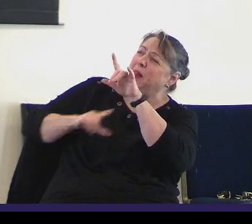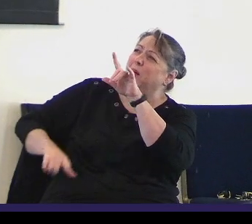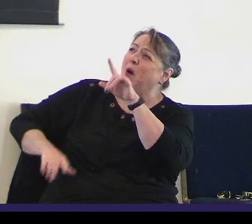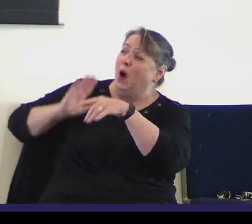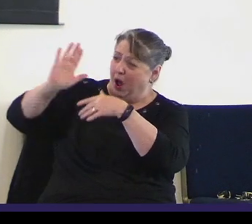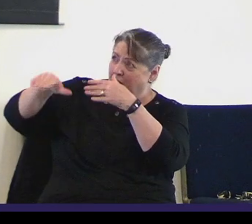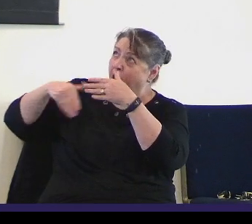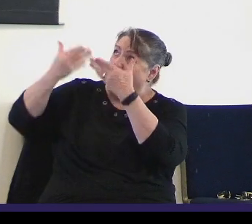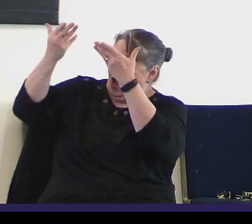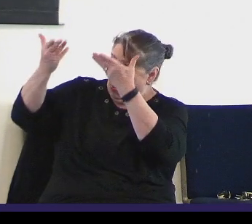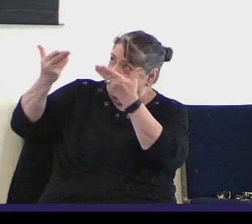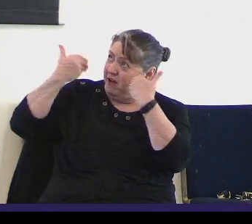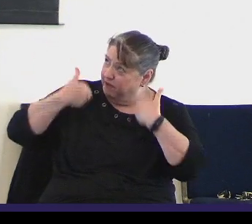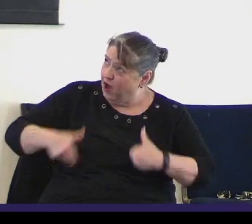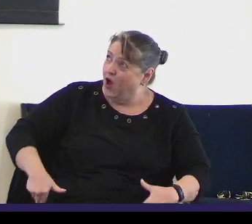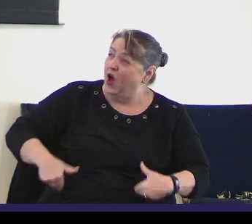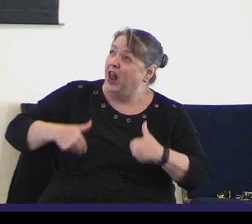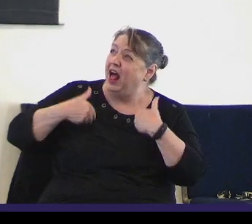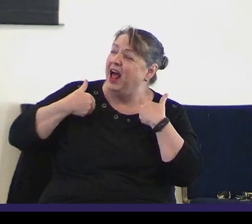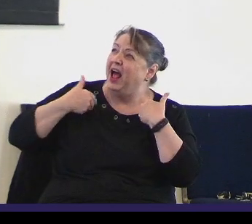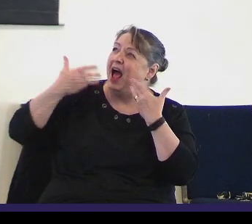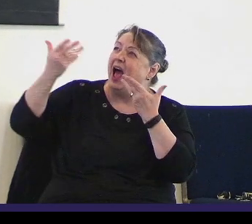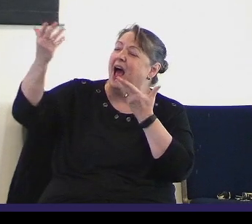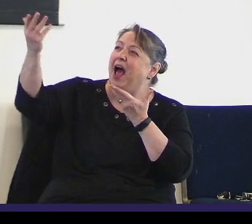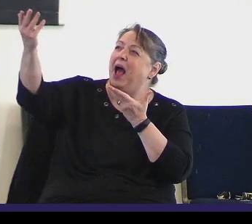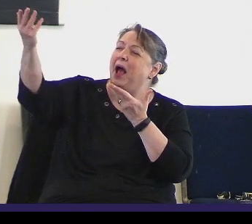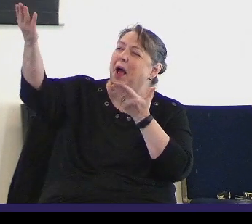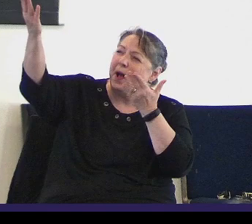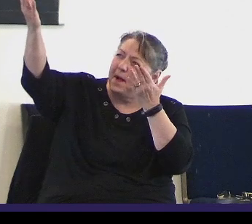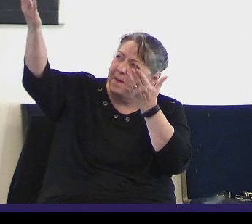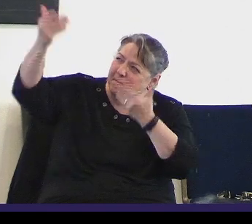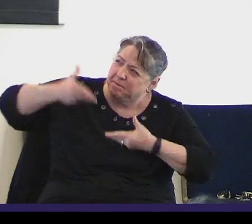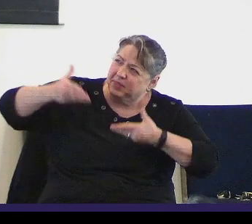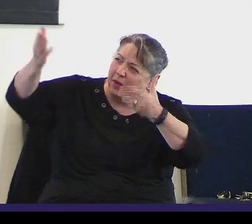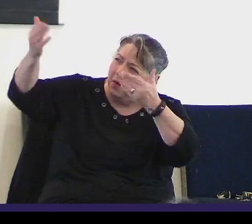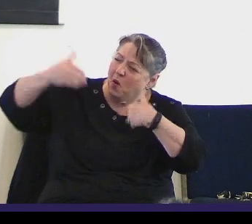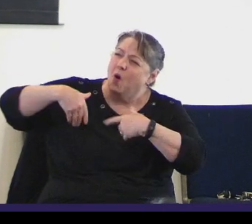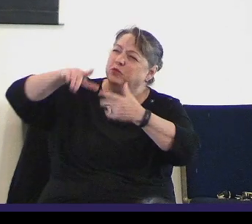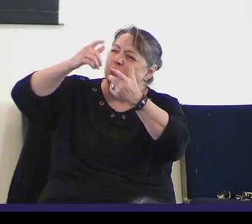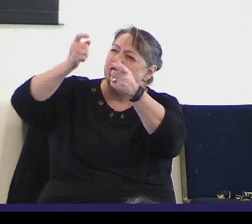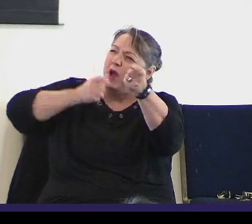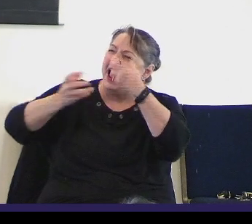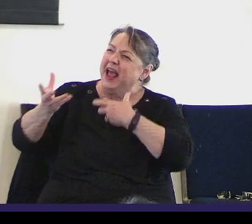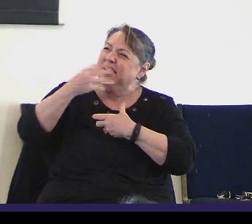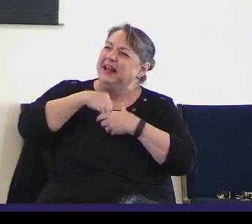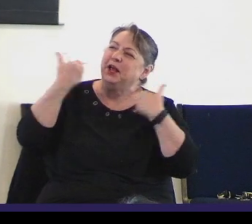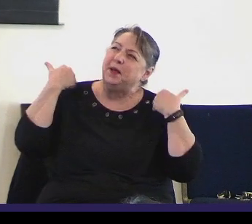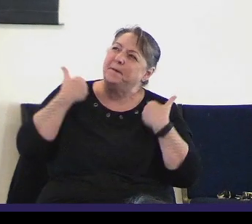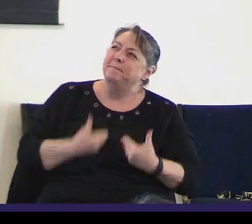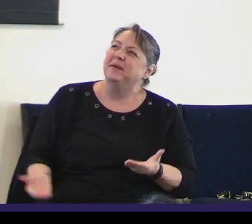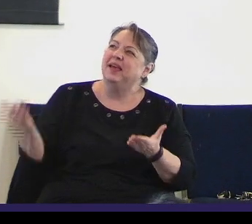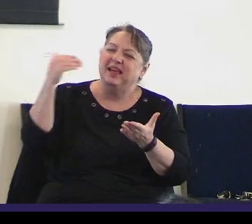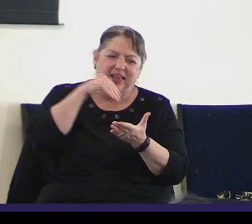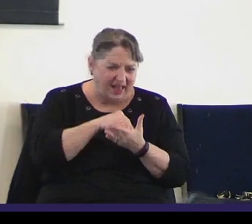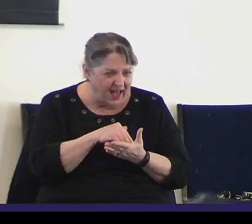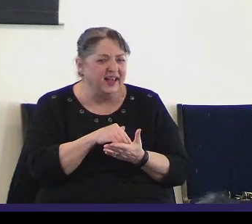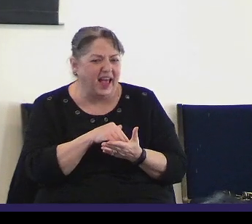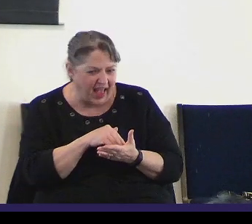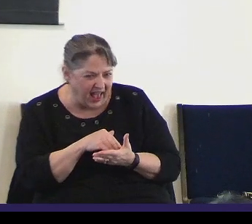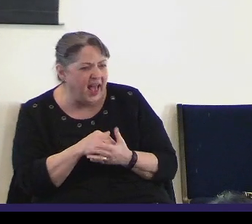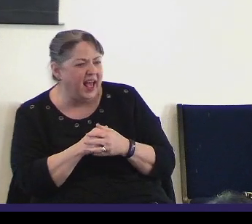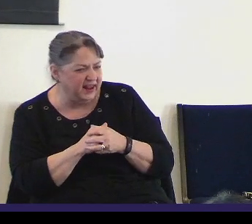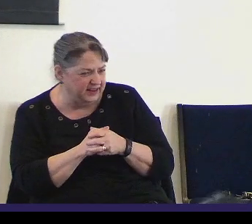the Lord of all I am, so won't you reign in me